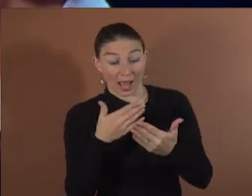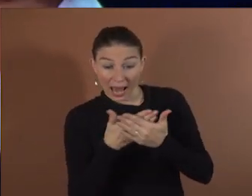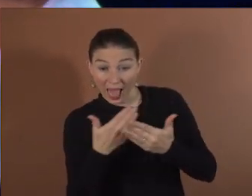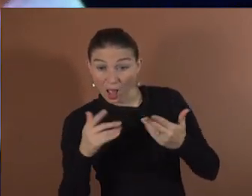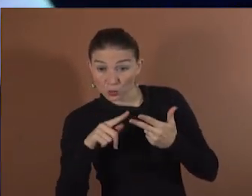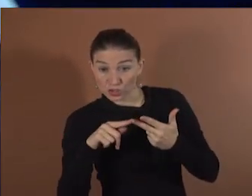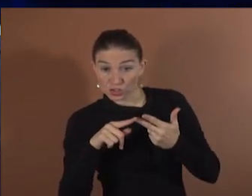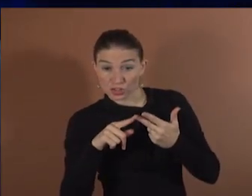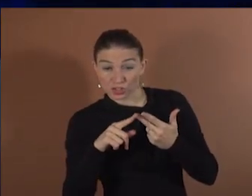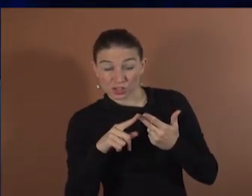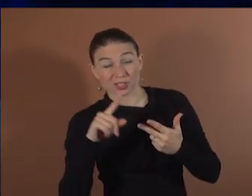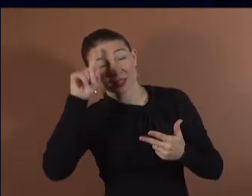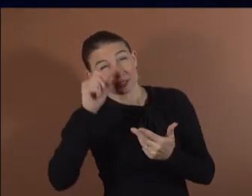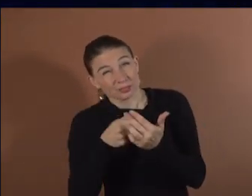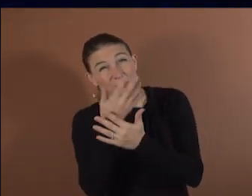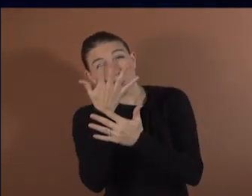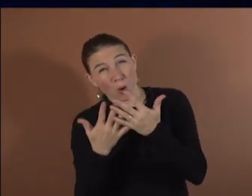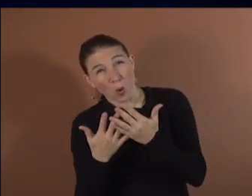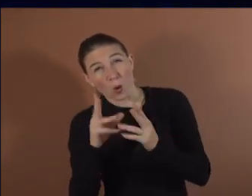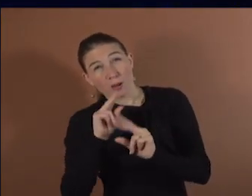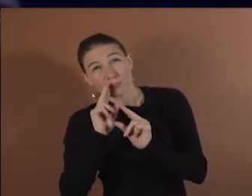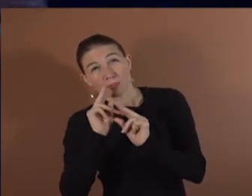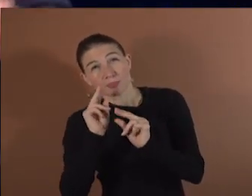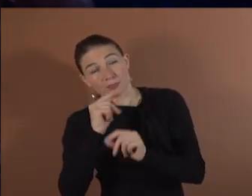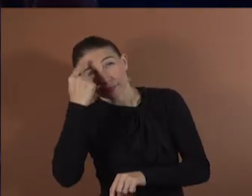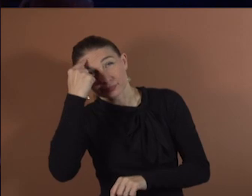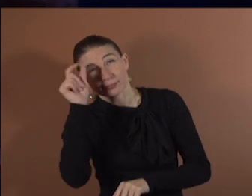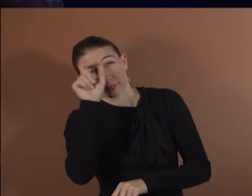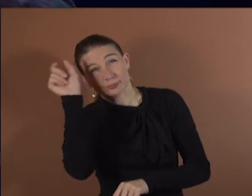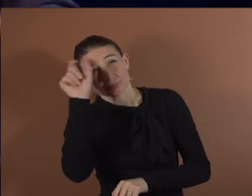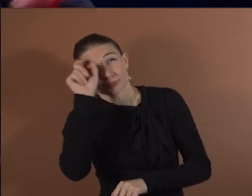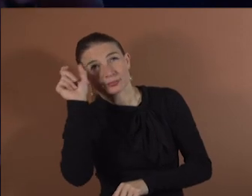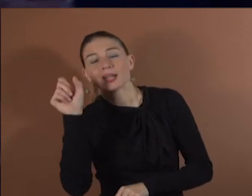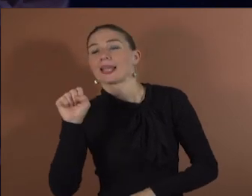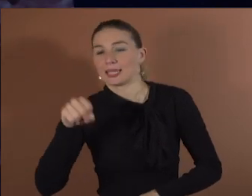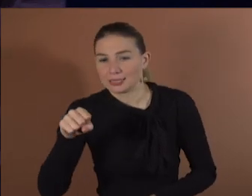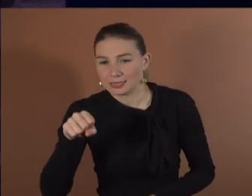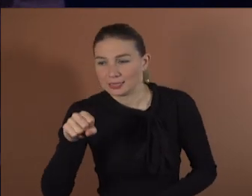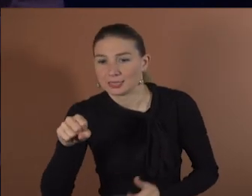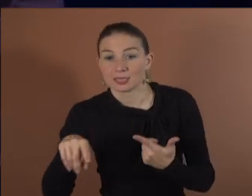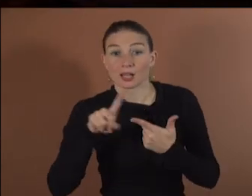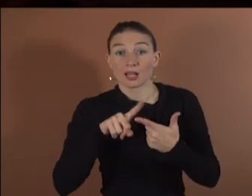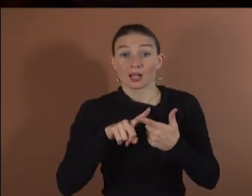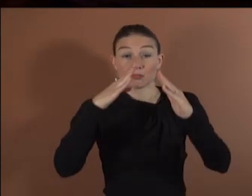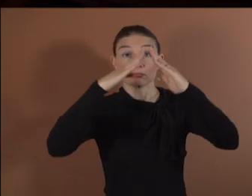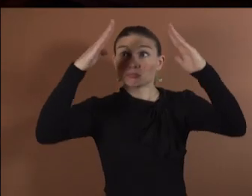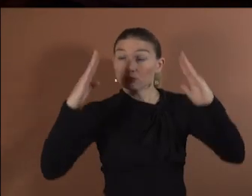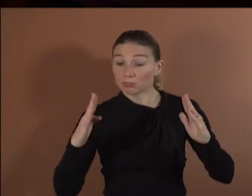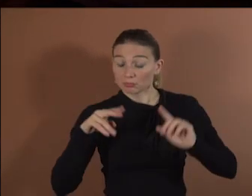brain activity she performs. We could, for example, assign each of these to one letter of the alphabet.